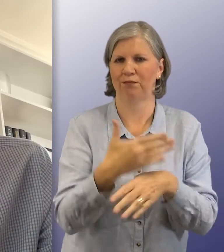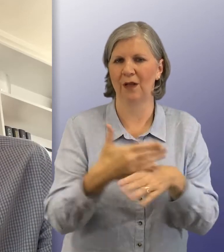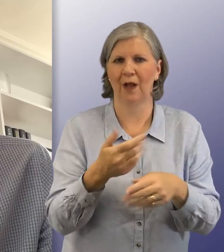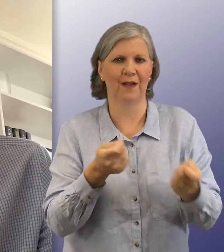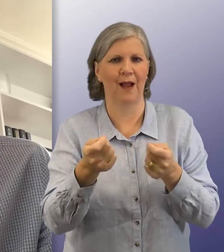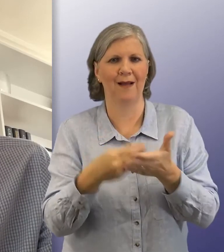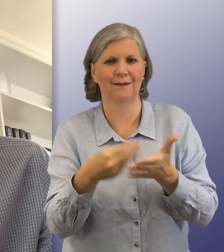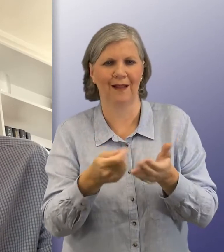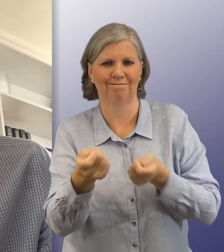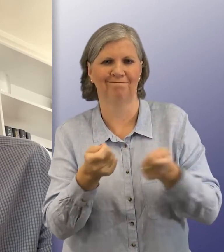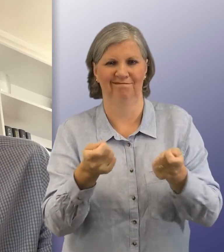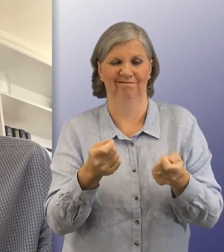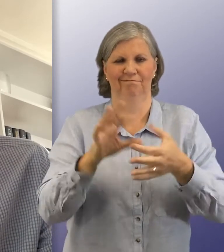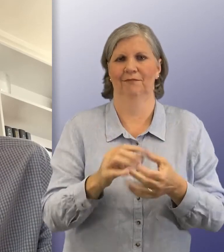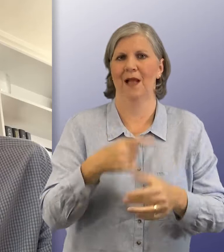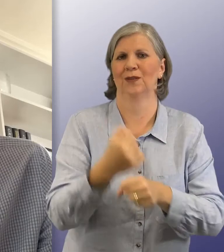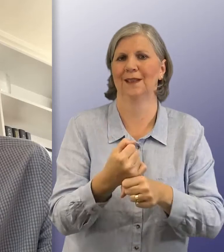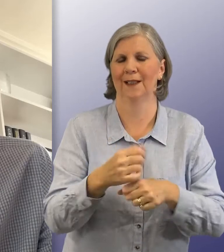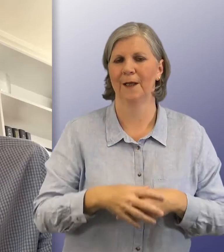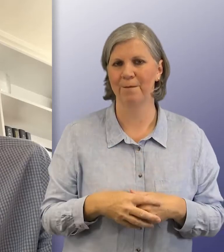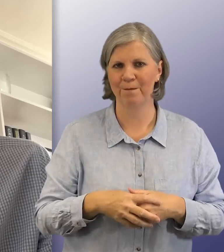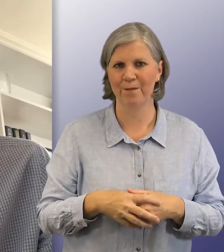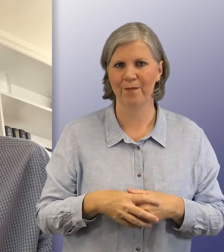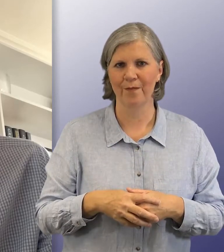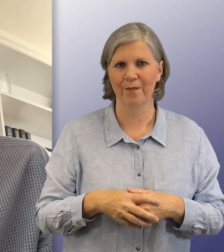operations and financial management of the agency.